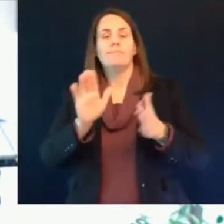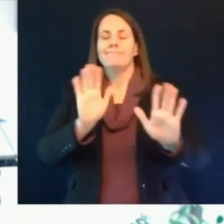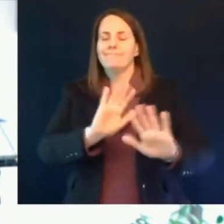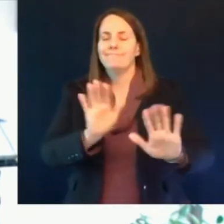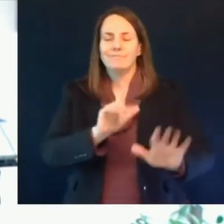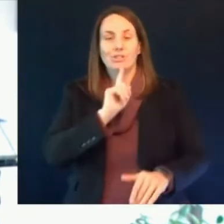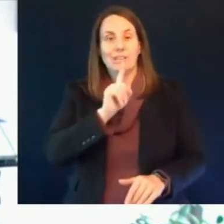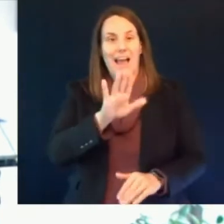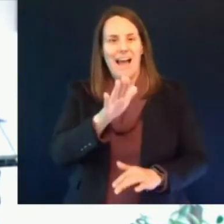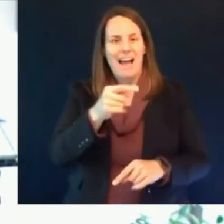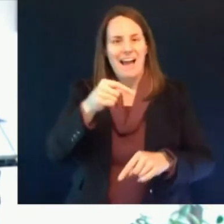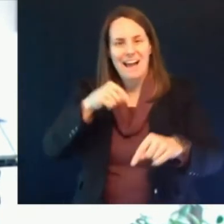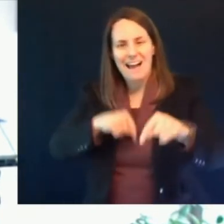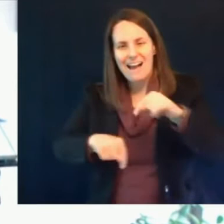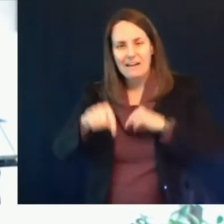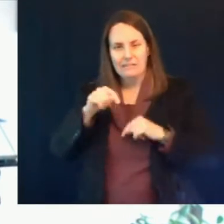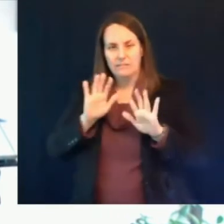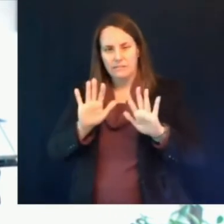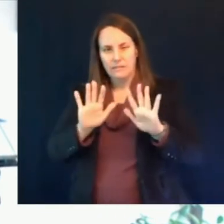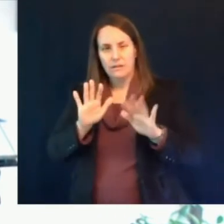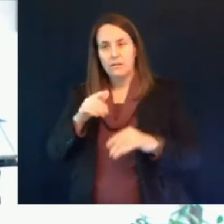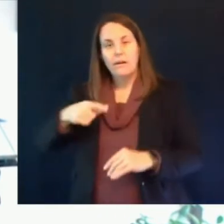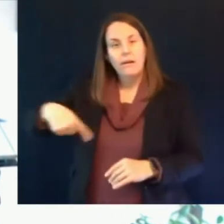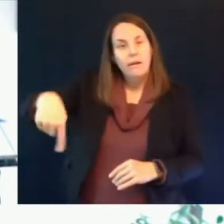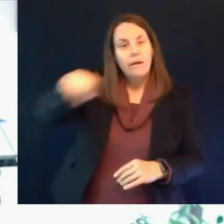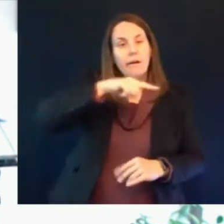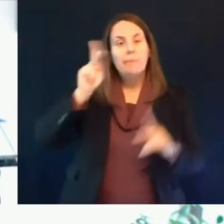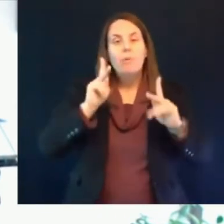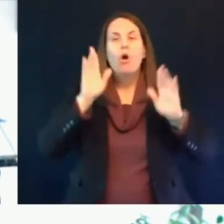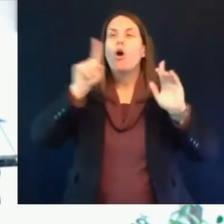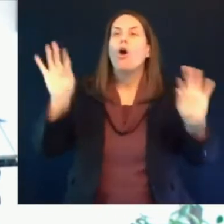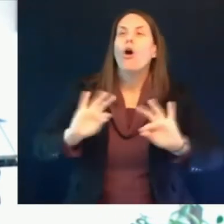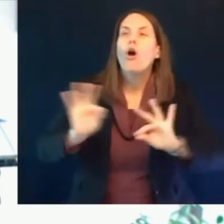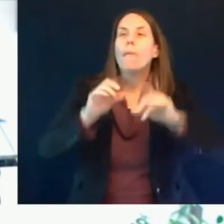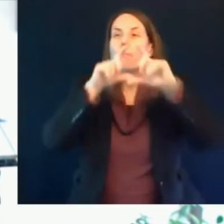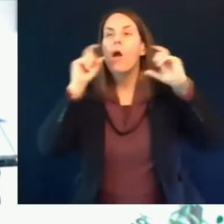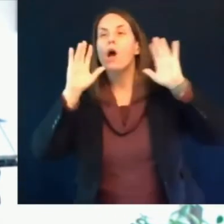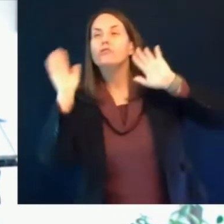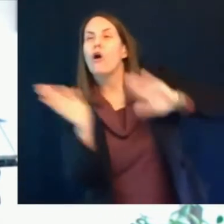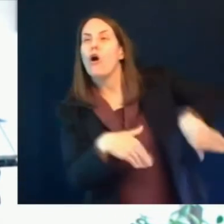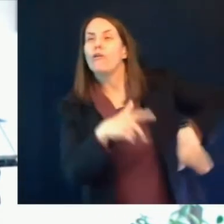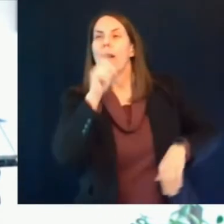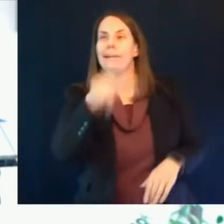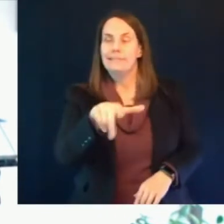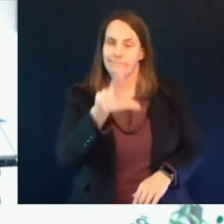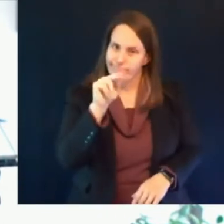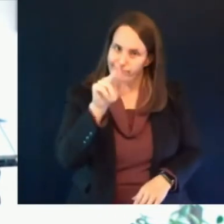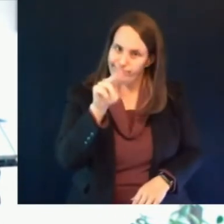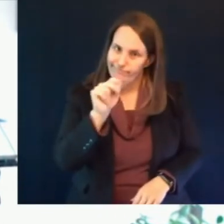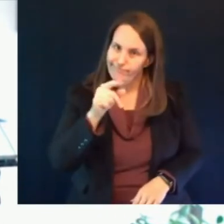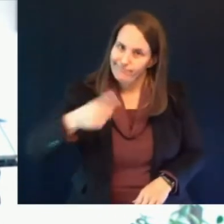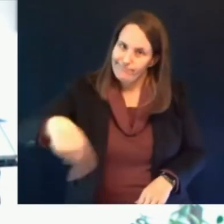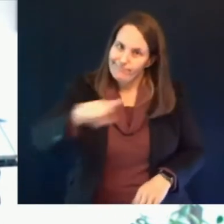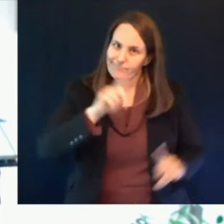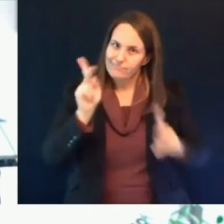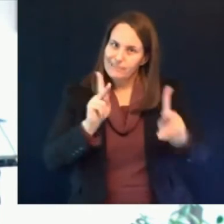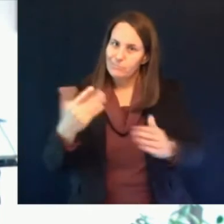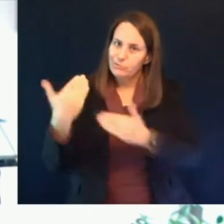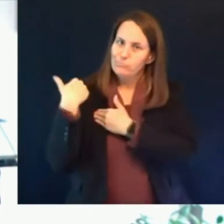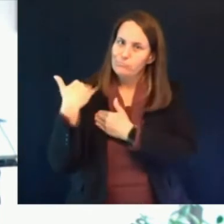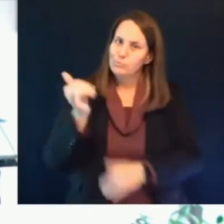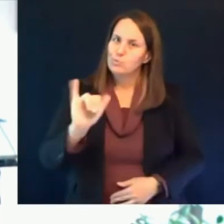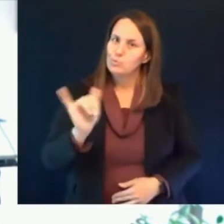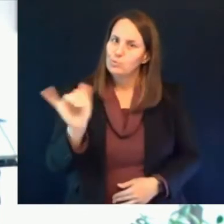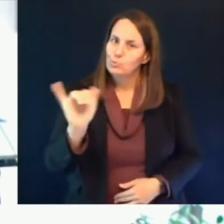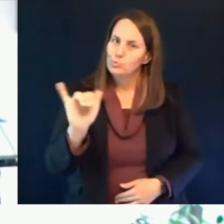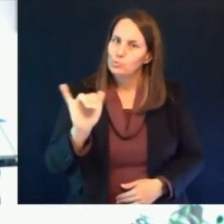masks and gatherings also makes a huge difference so even though the variants the viruses are more contagious we can still